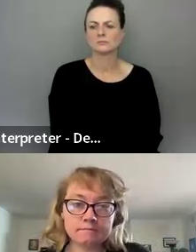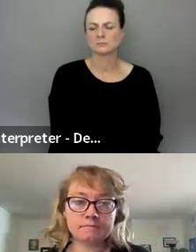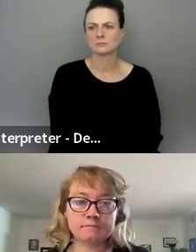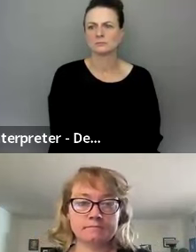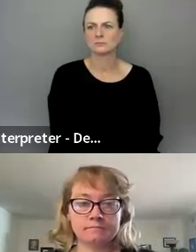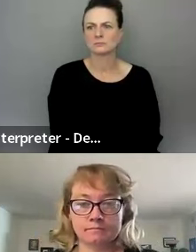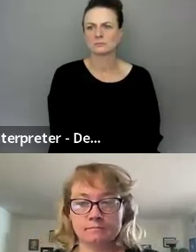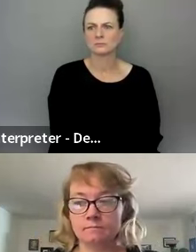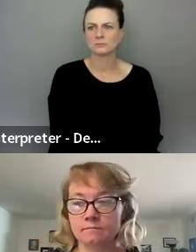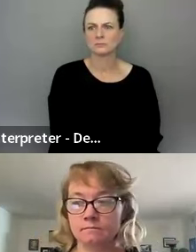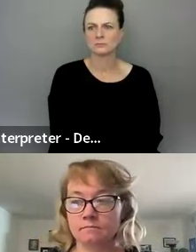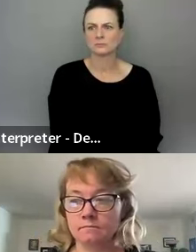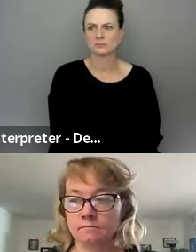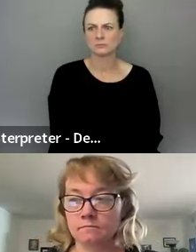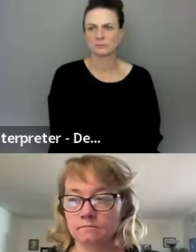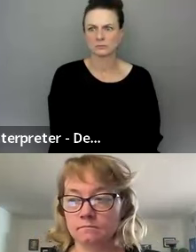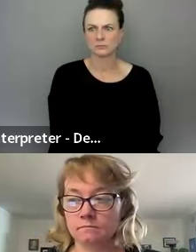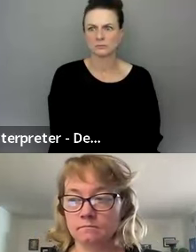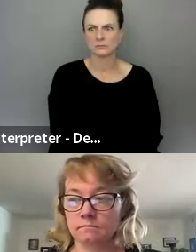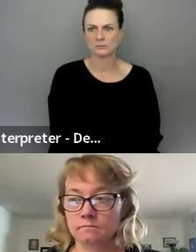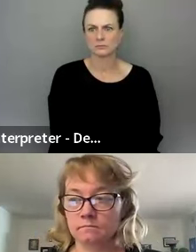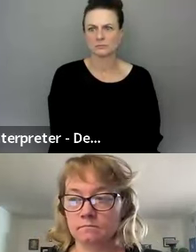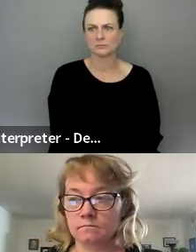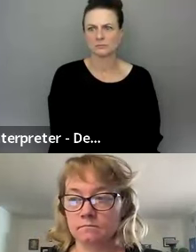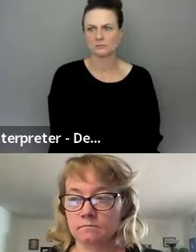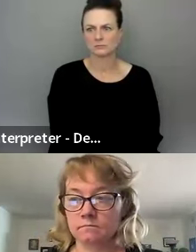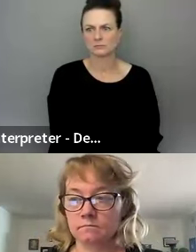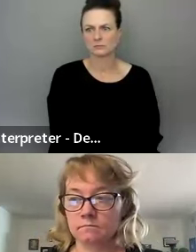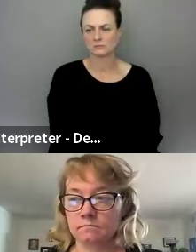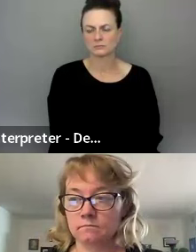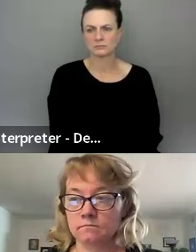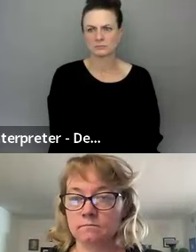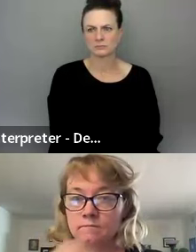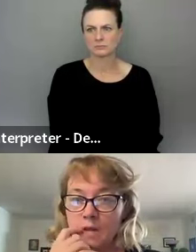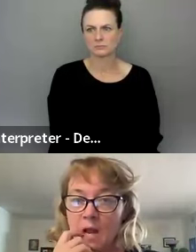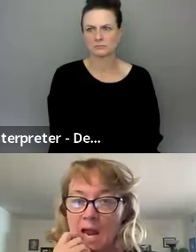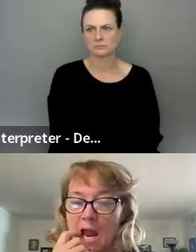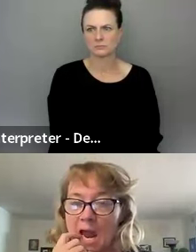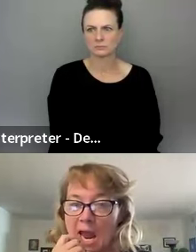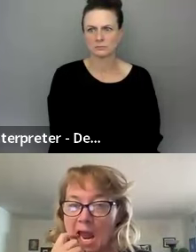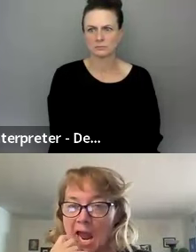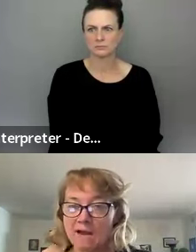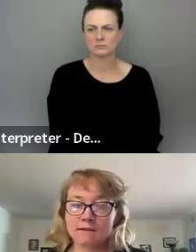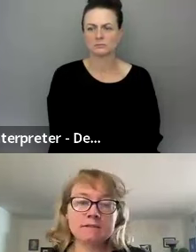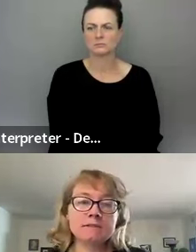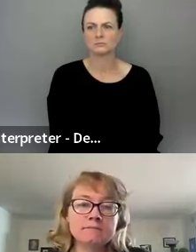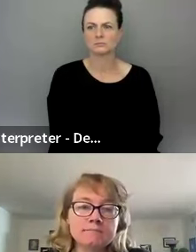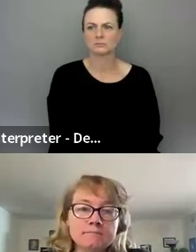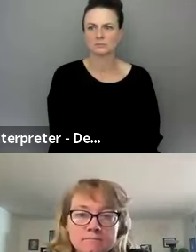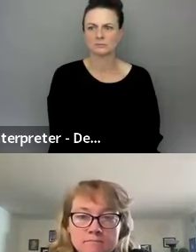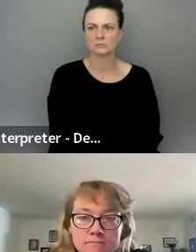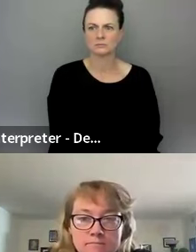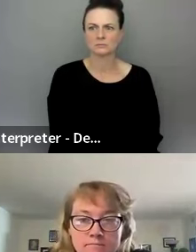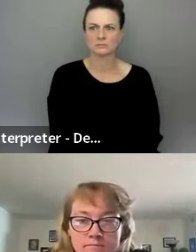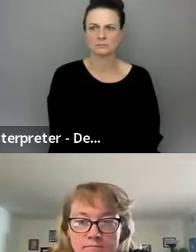that we offer. Cause it's like, it's just such a big conference. It's difficult, uh, for people to find it. If you